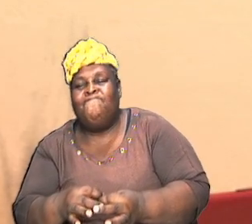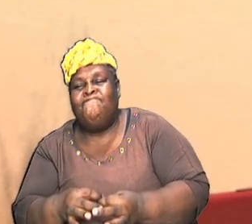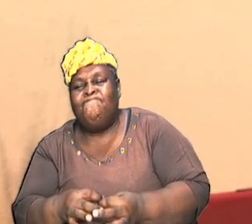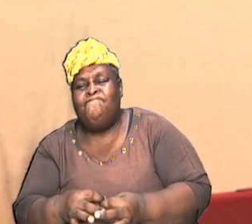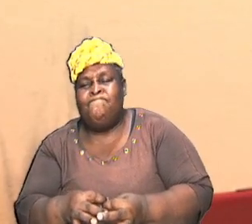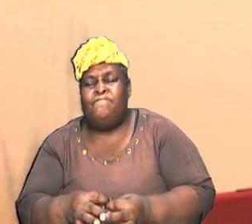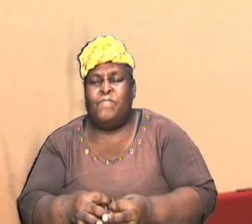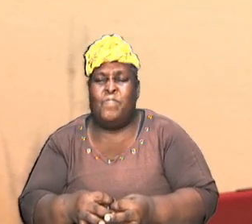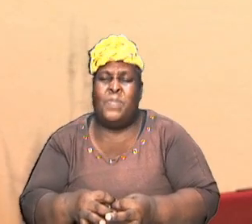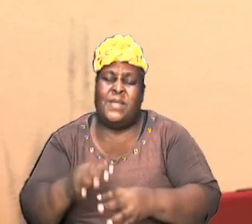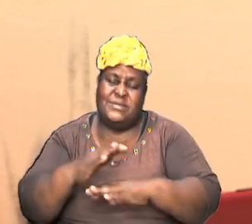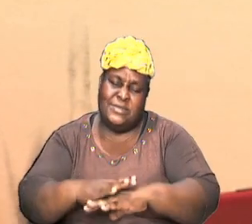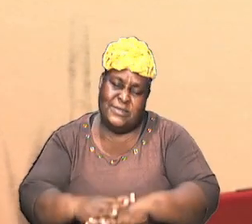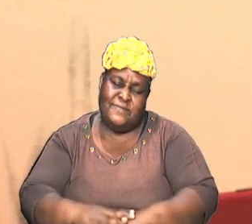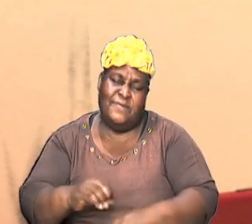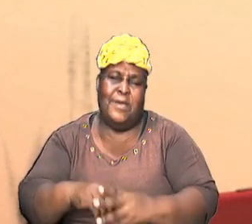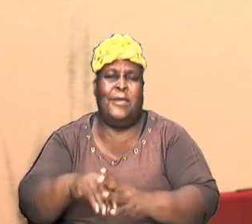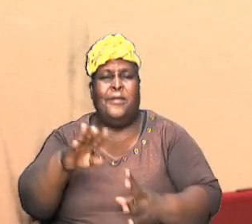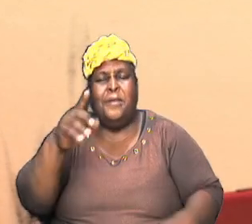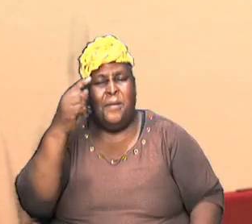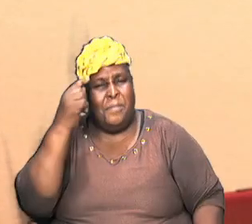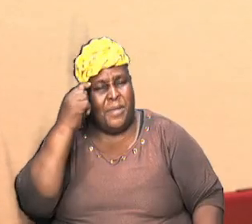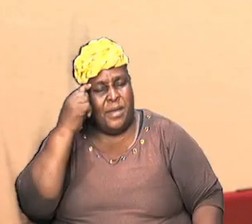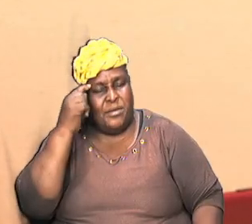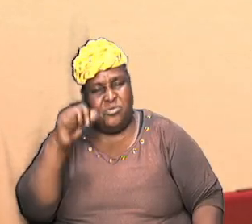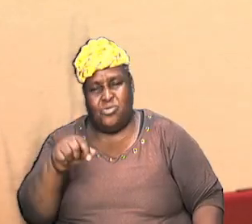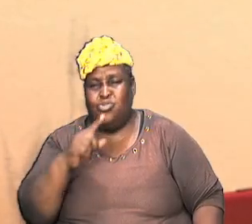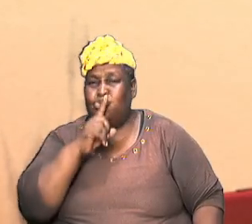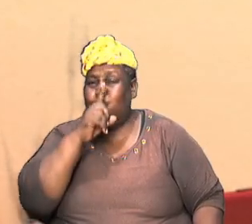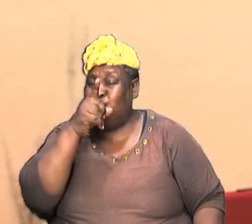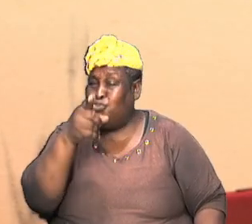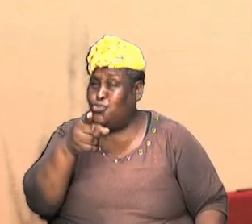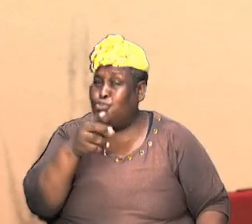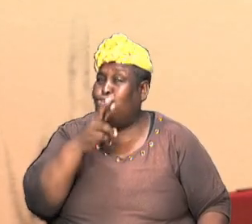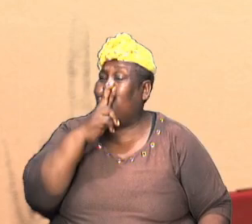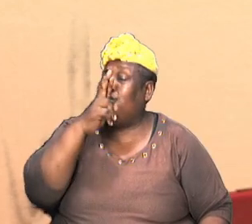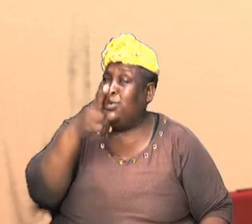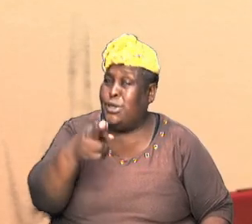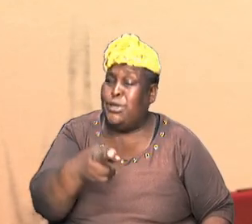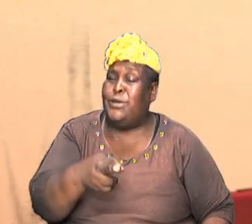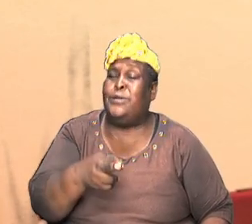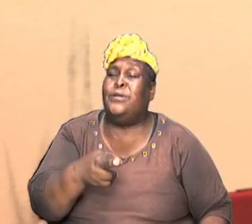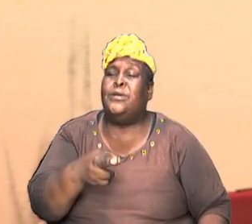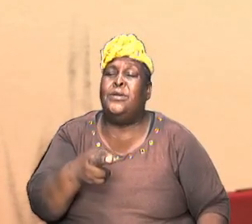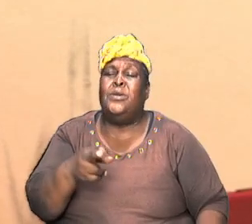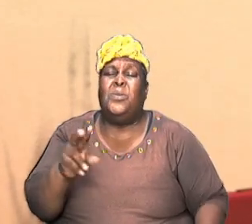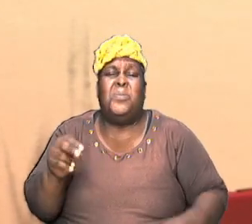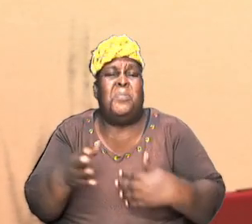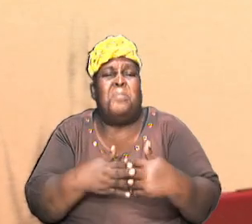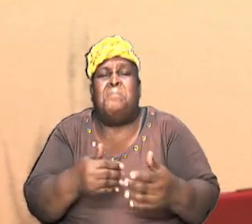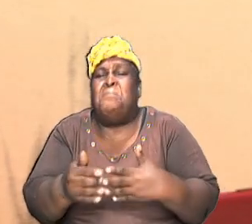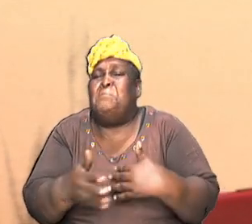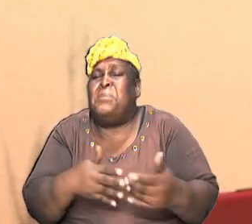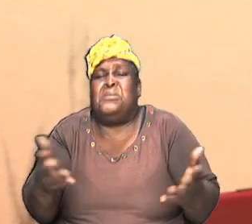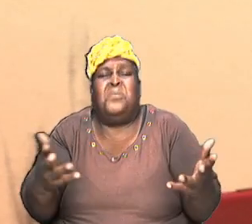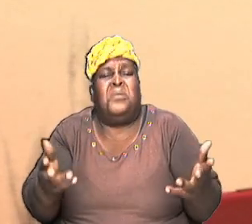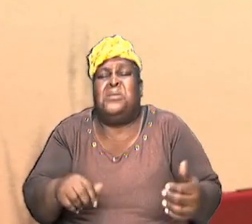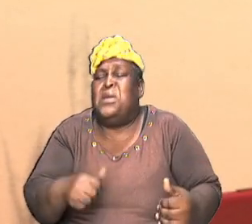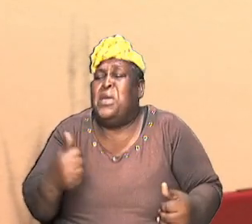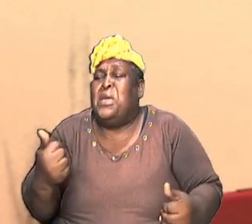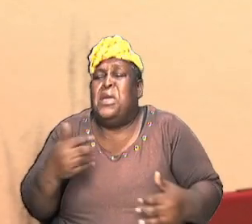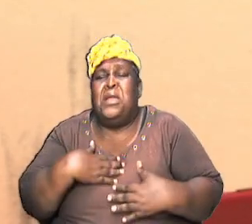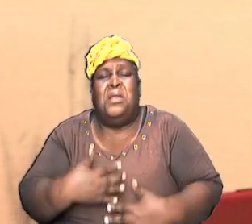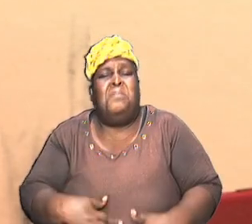be satisfied in your mind that this is truth that this is real yes and it doesn't matter what anybody say